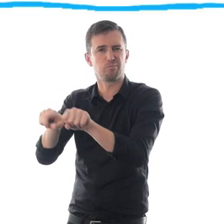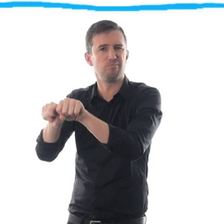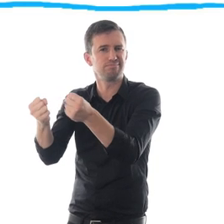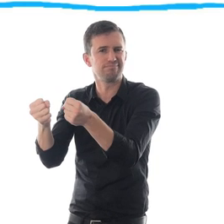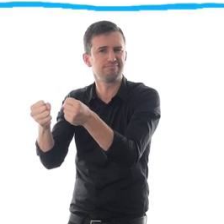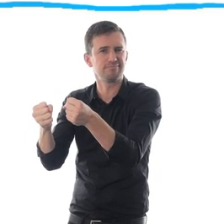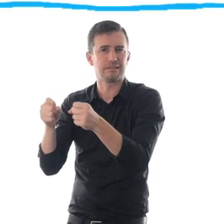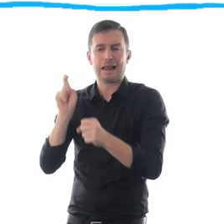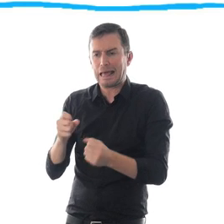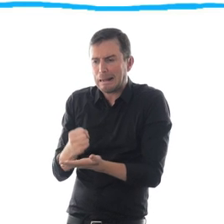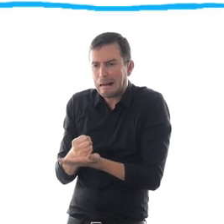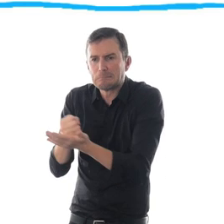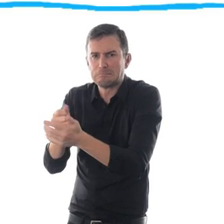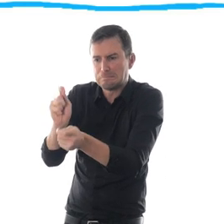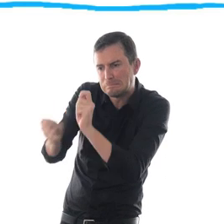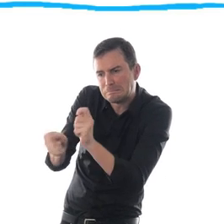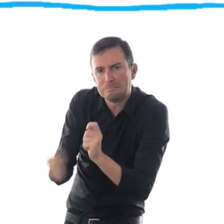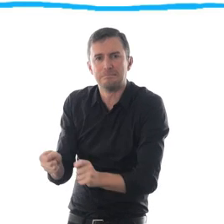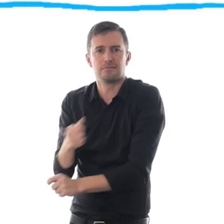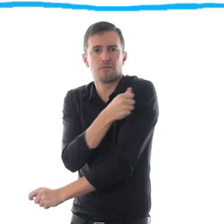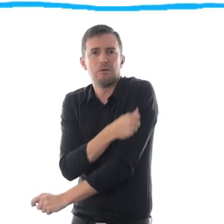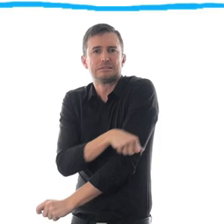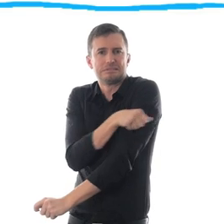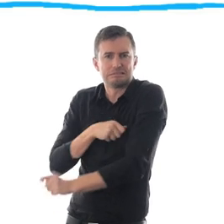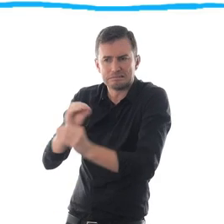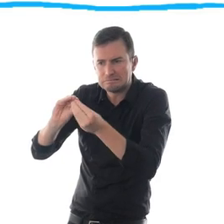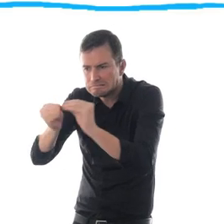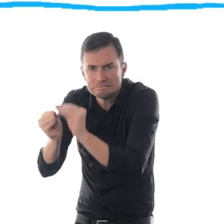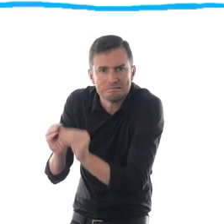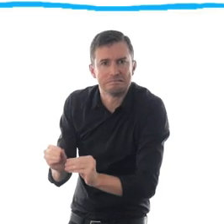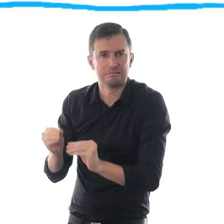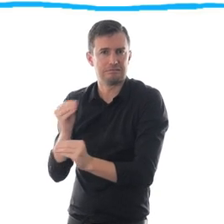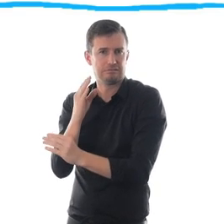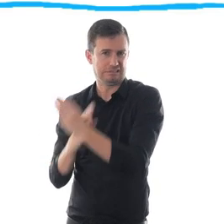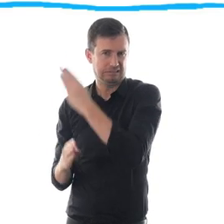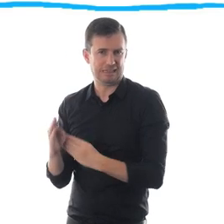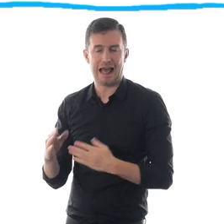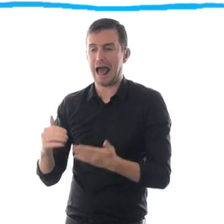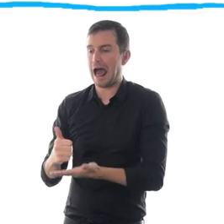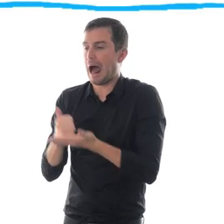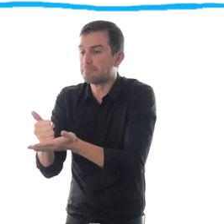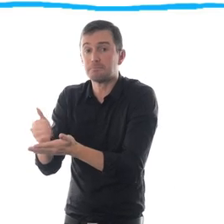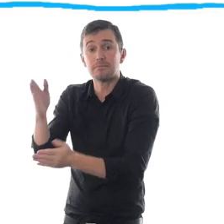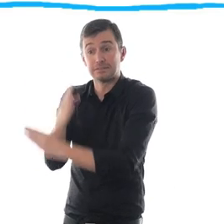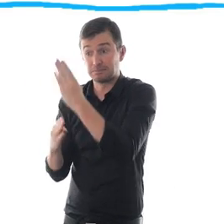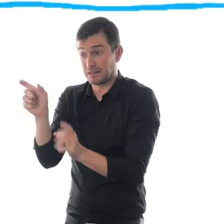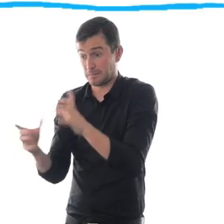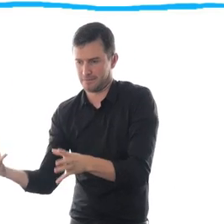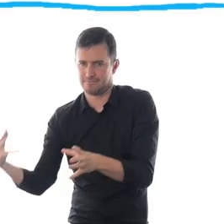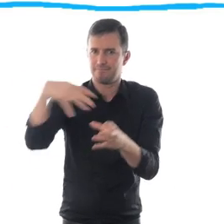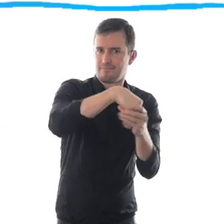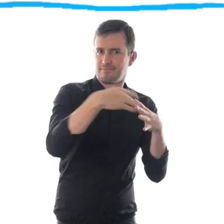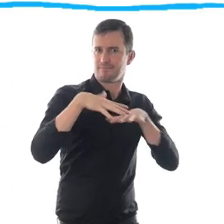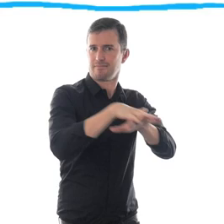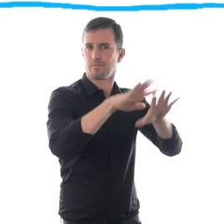with the aim of making individuals with disabilities fit in. The medical model doesn't just impact health workers or approaches.